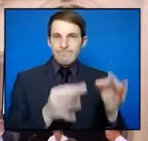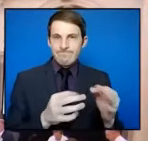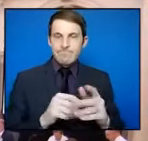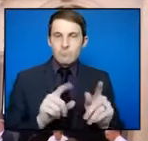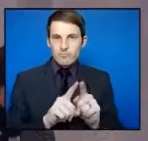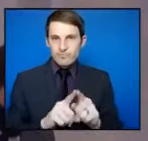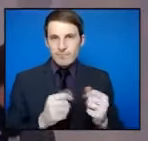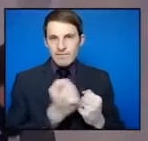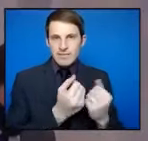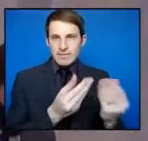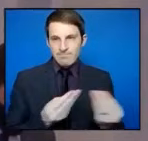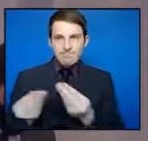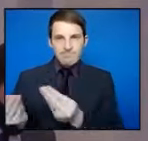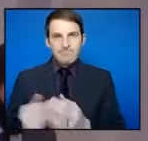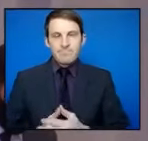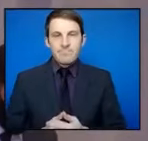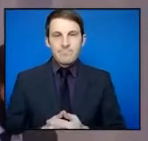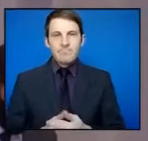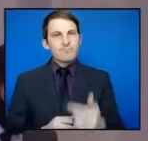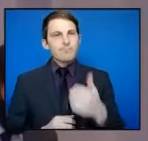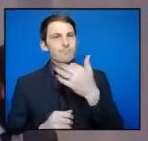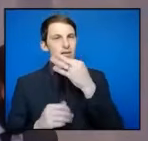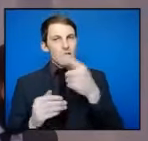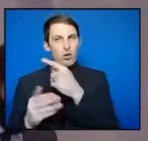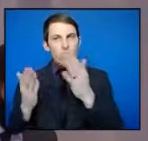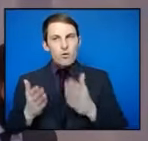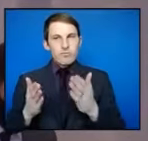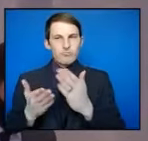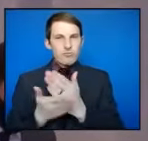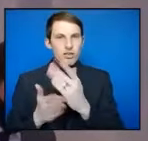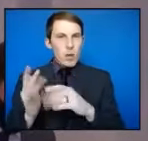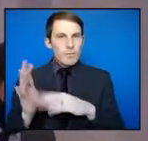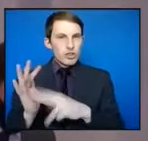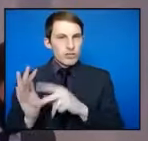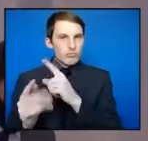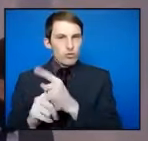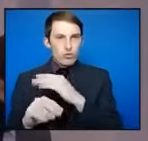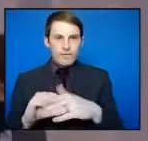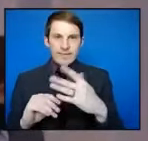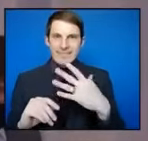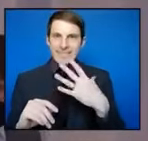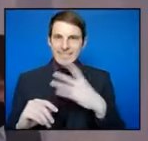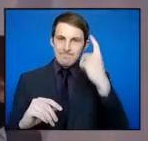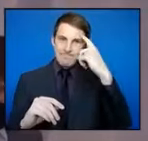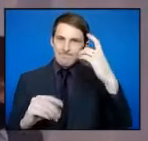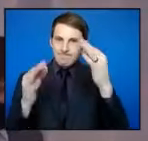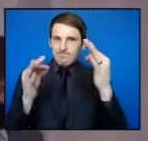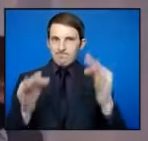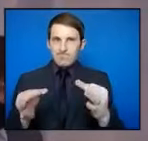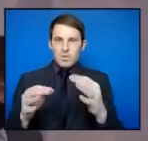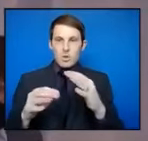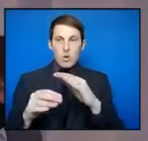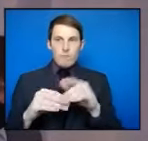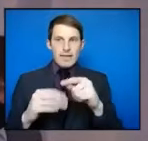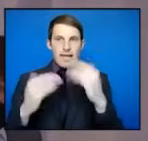you know, the Human Rights Commission has spoken many times about, you know, the necessity, proportionality and least limiting on human